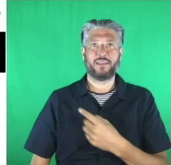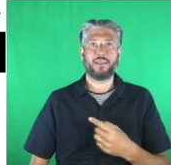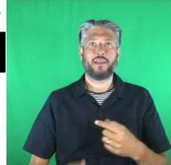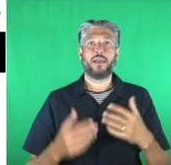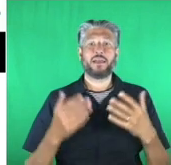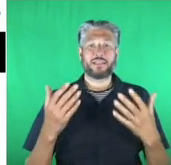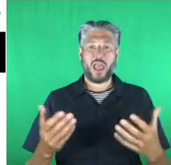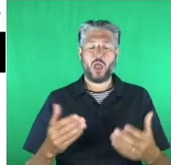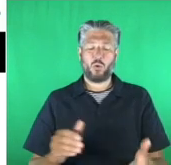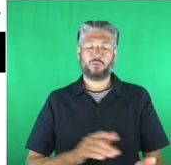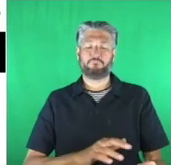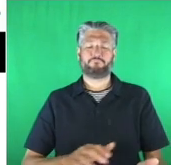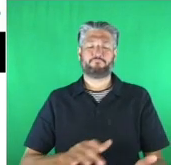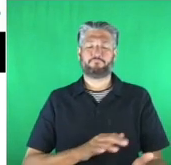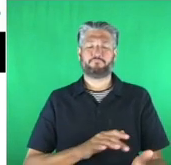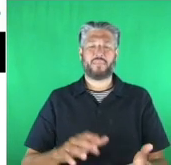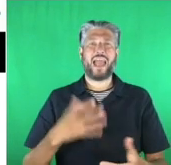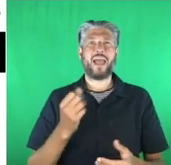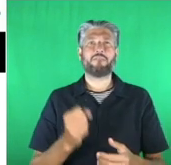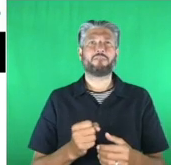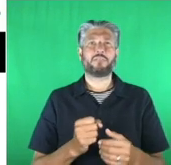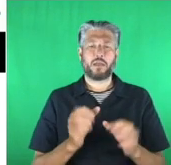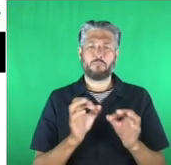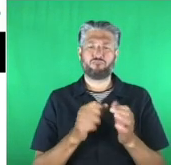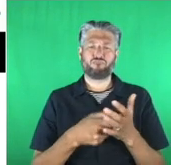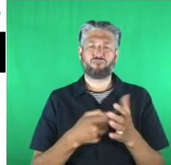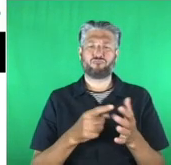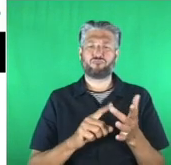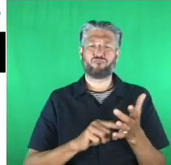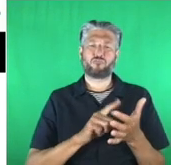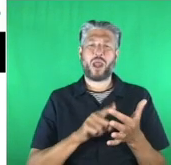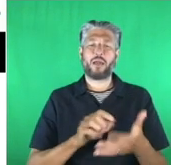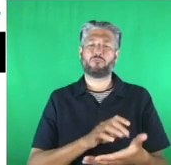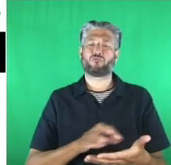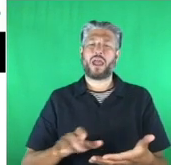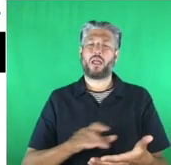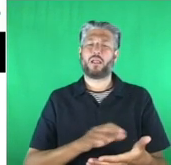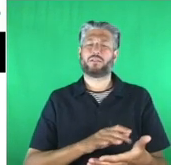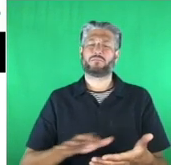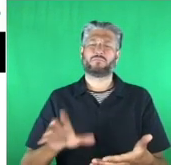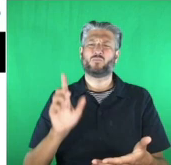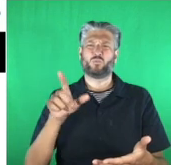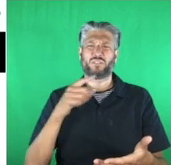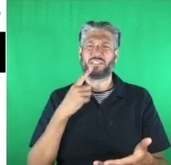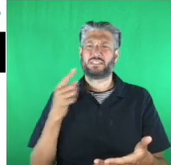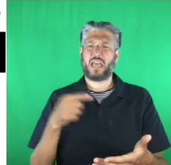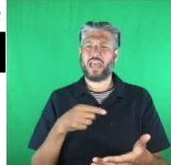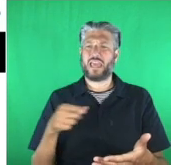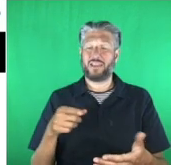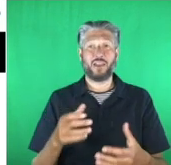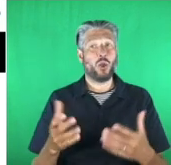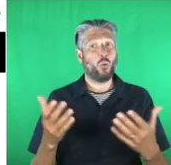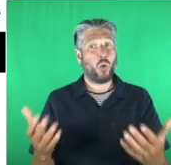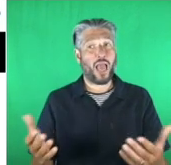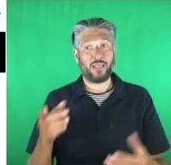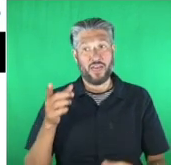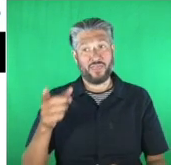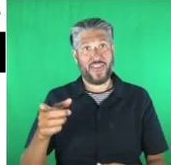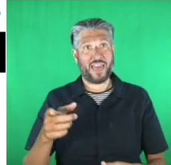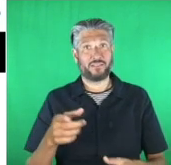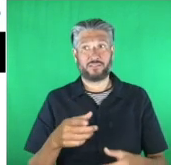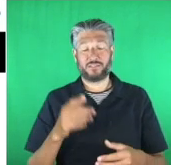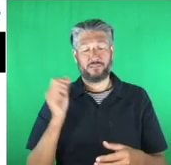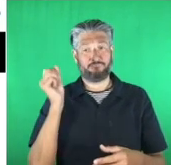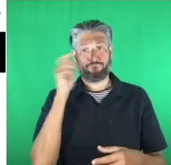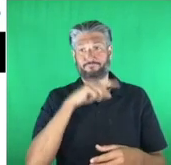What is this? And what does it say? Well, Haben, it's a mystery to everyone before